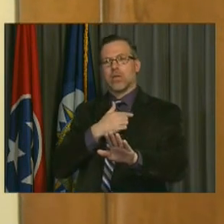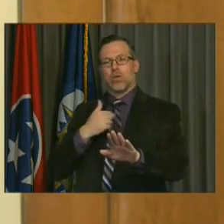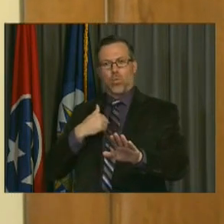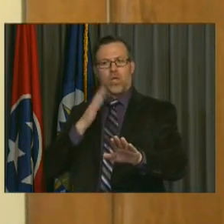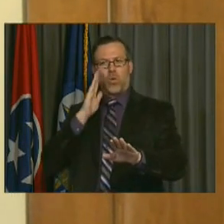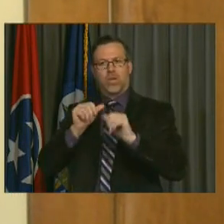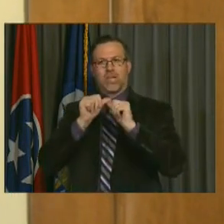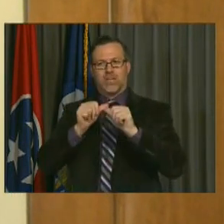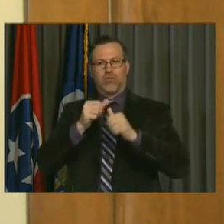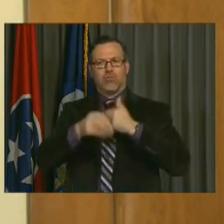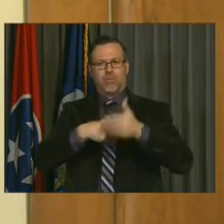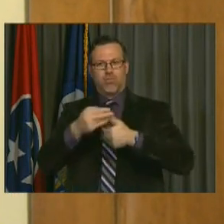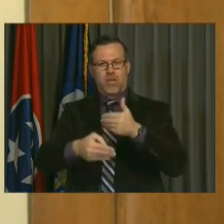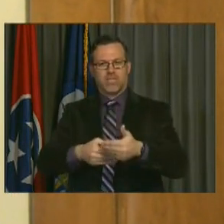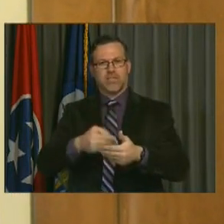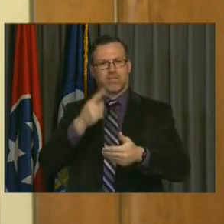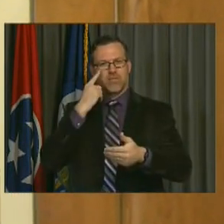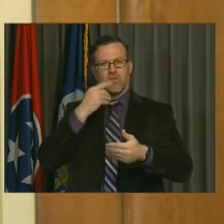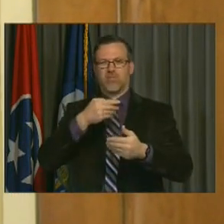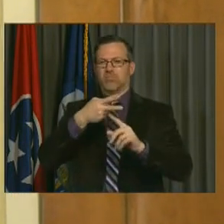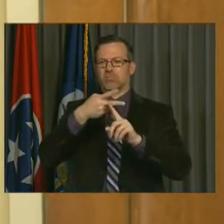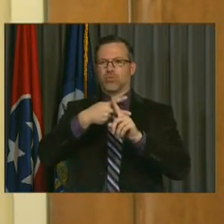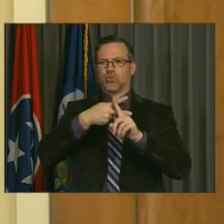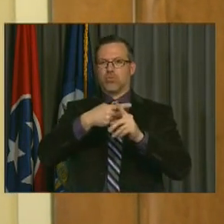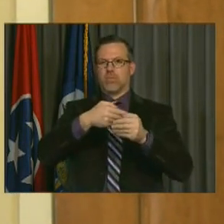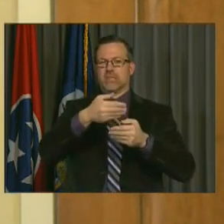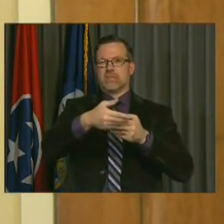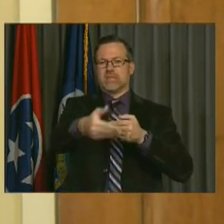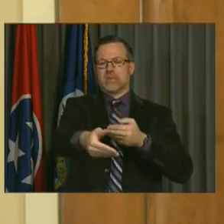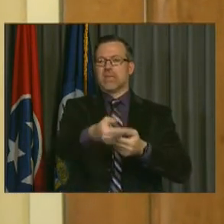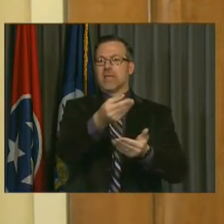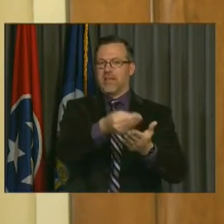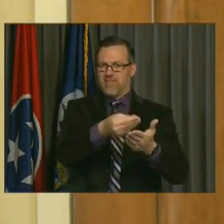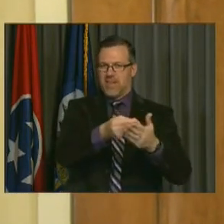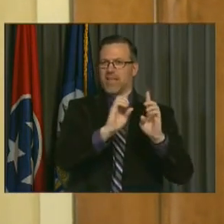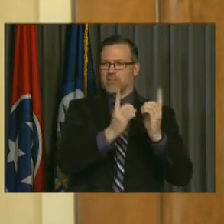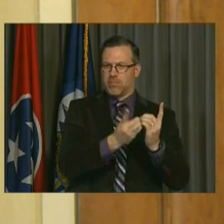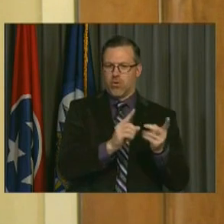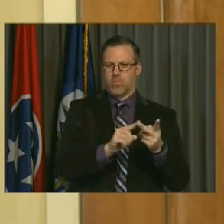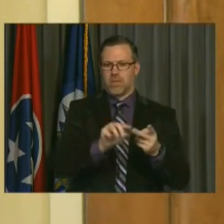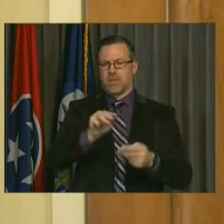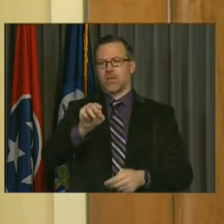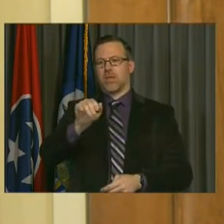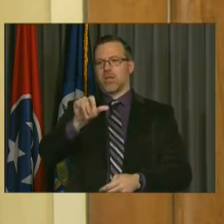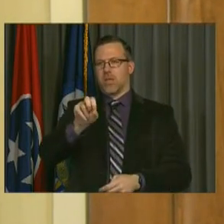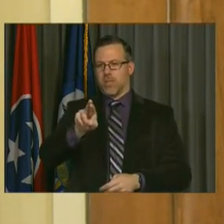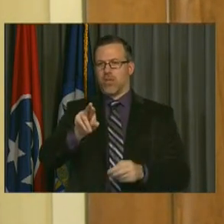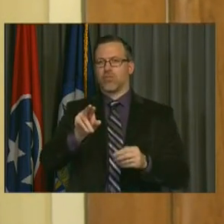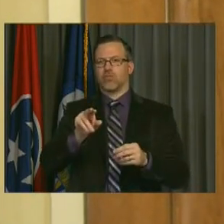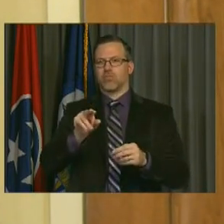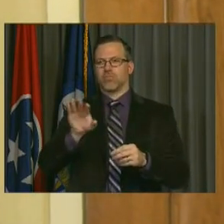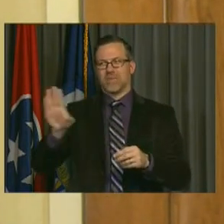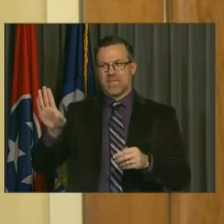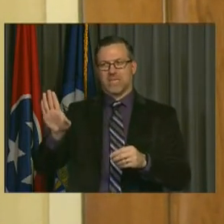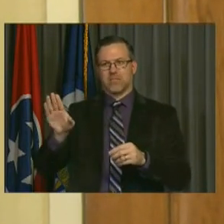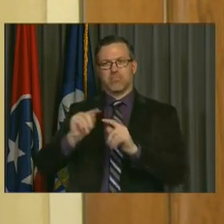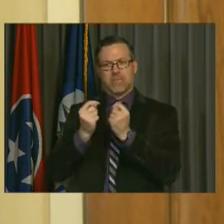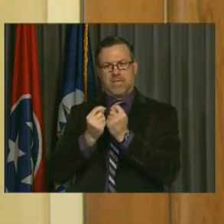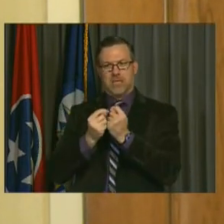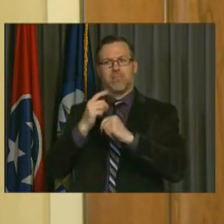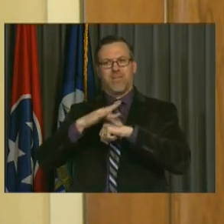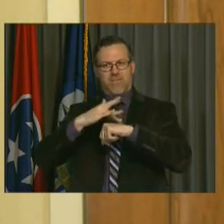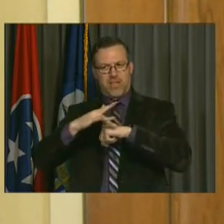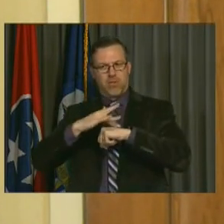the next two months, that the finance department and the mayor's office will be available to you offline, but also